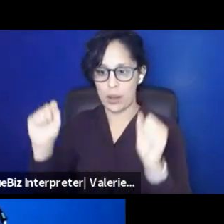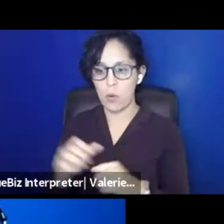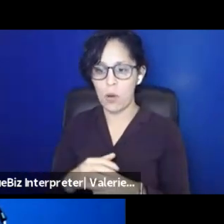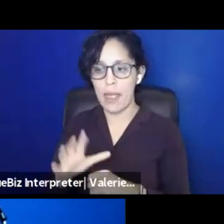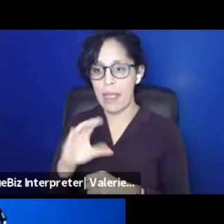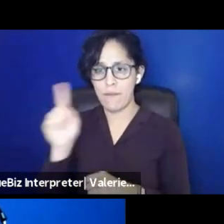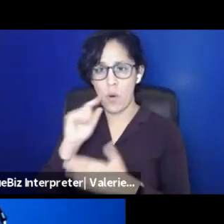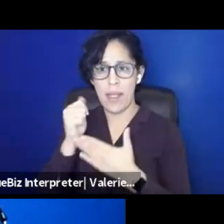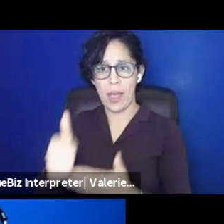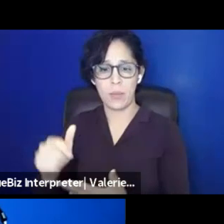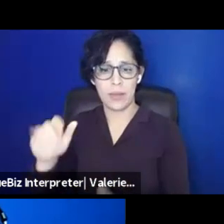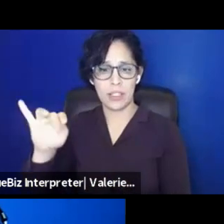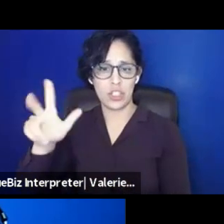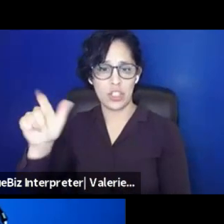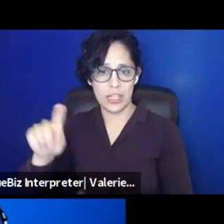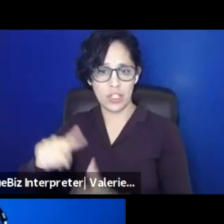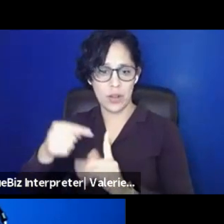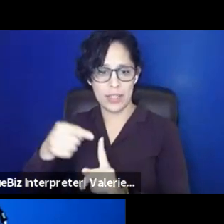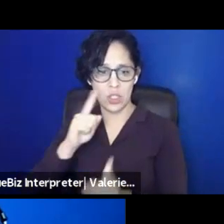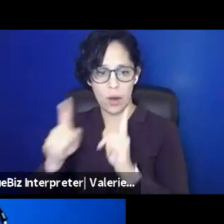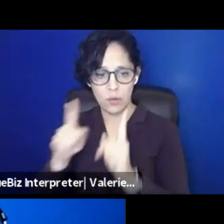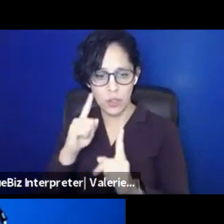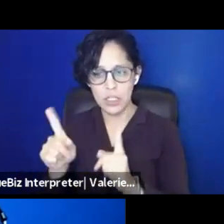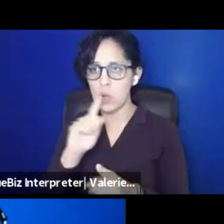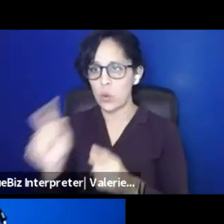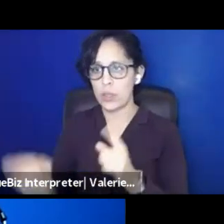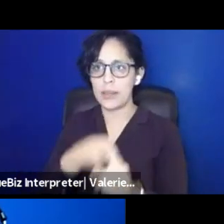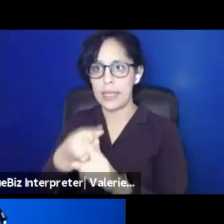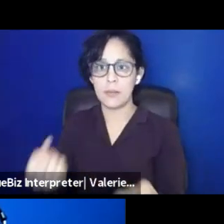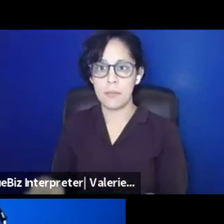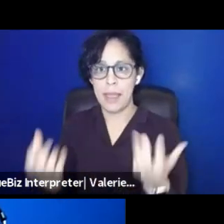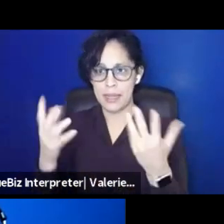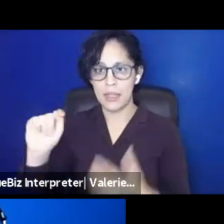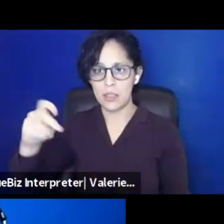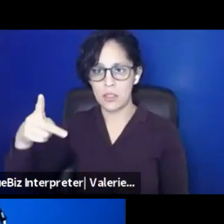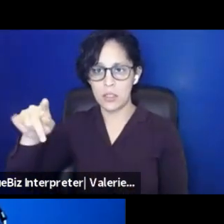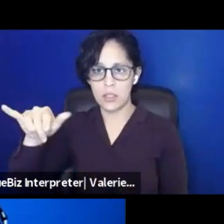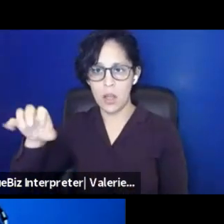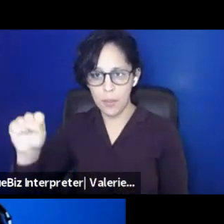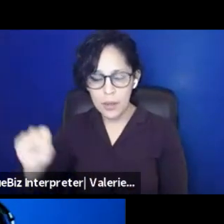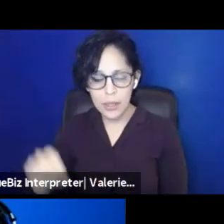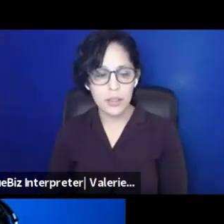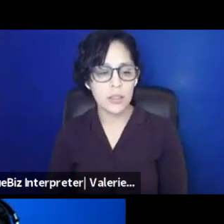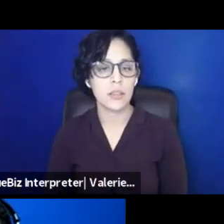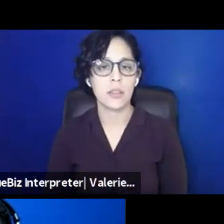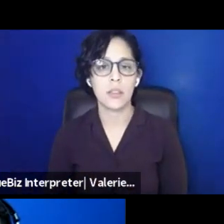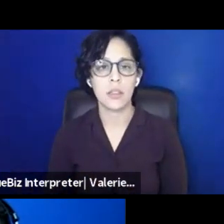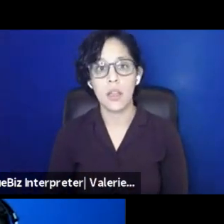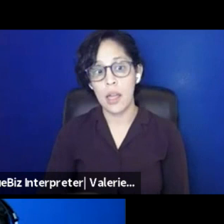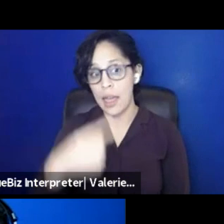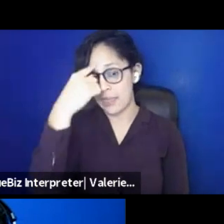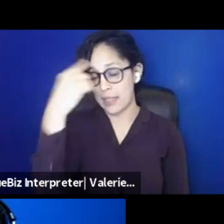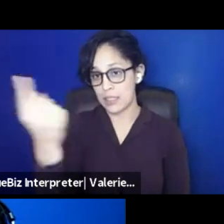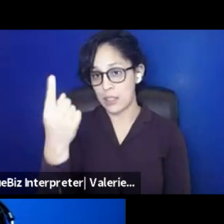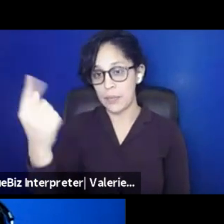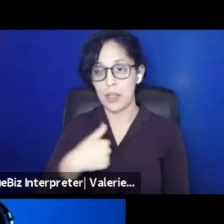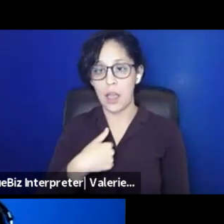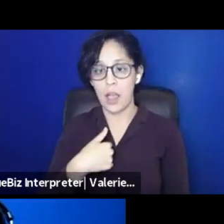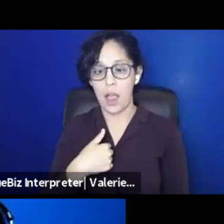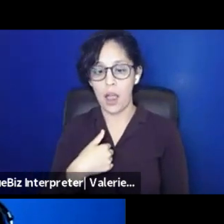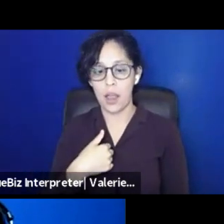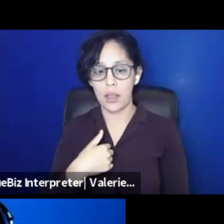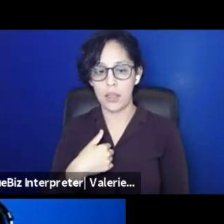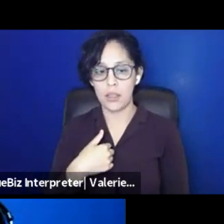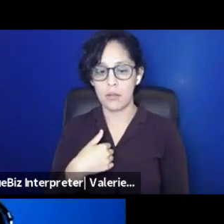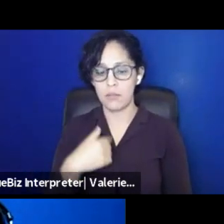Jenna guide the conversation in a way that it hits so many topics. Um, I think my, something that I just want to, you know, as my closing thought